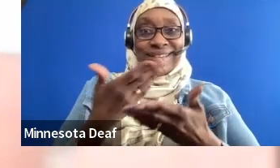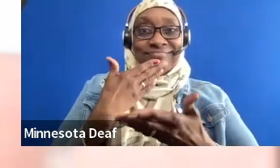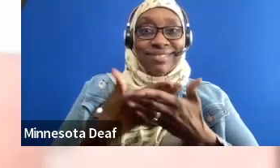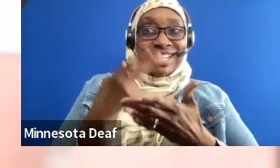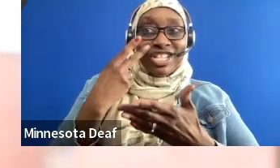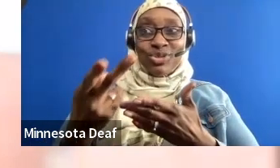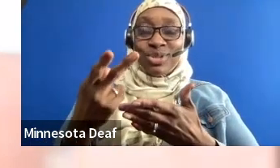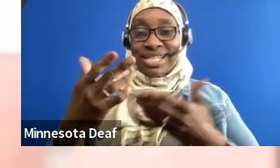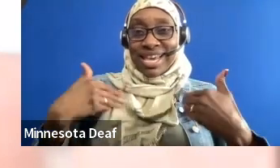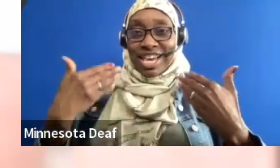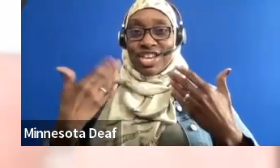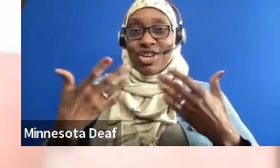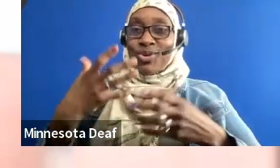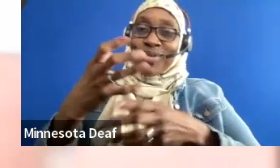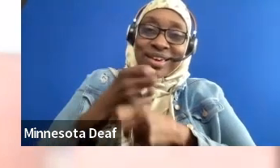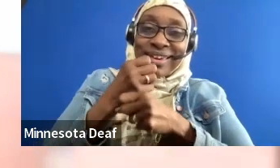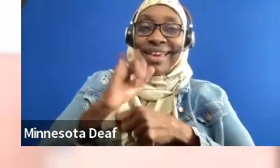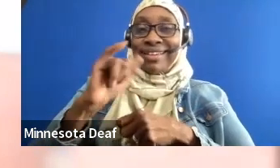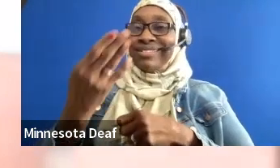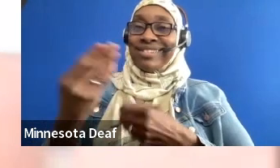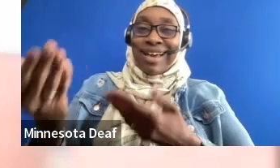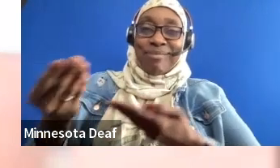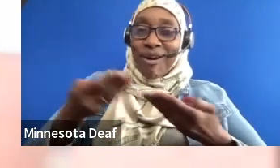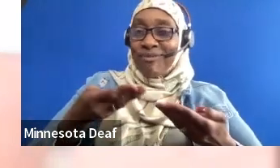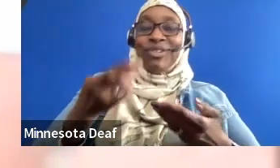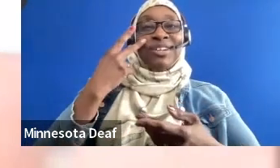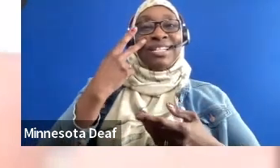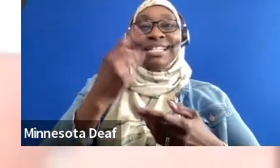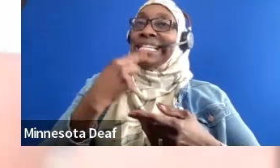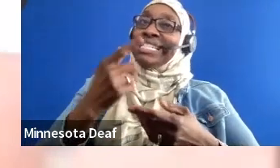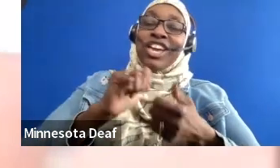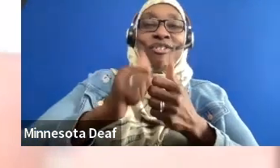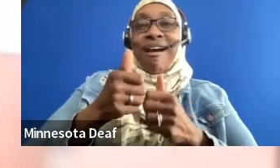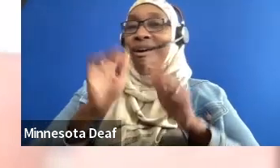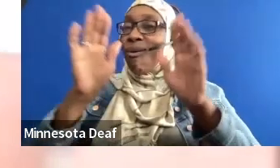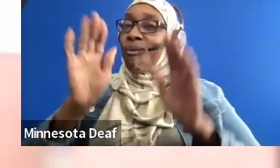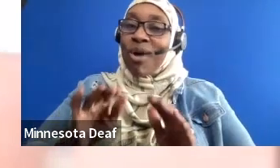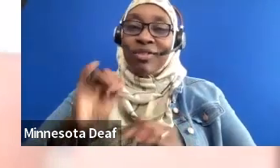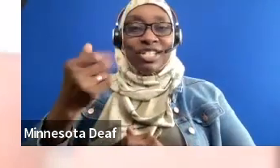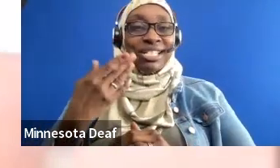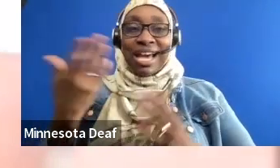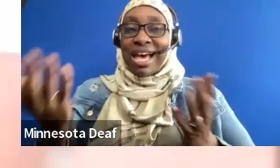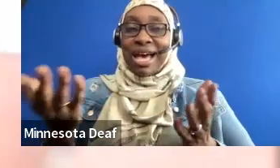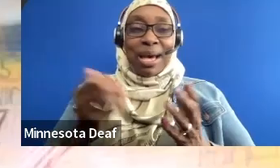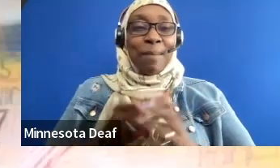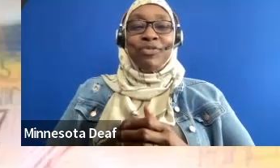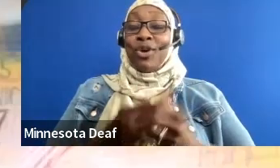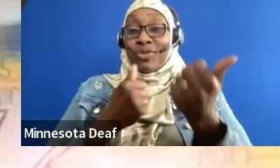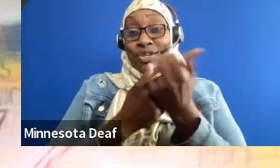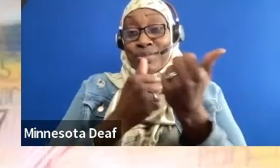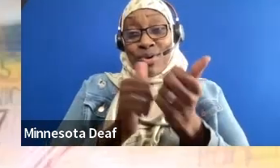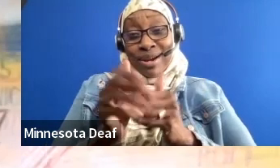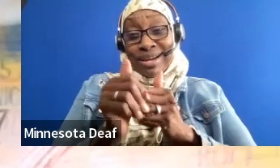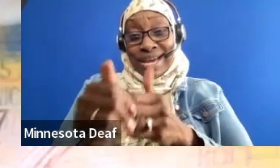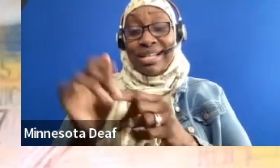a job, or tell us about how great something's going based on what they've learned in our program. The support and guidance from PYD has been amazing. They definitely have helped me